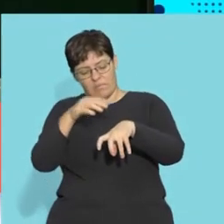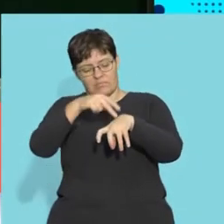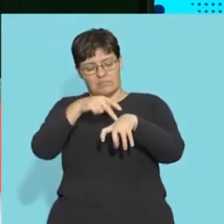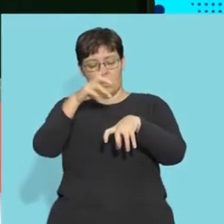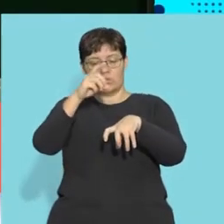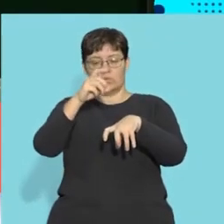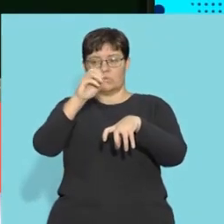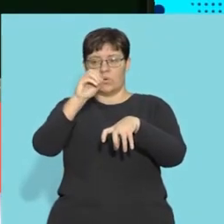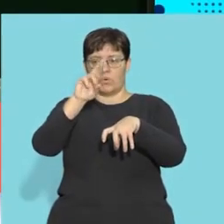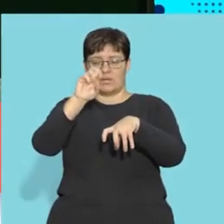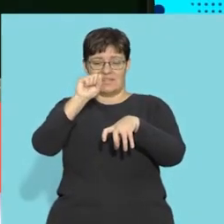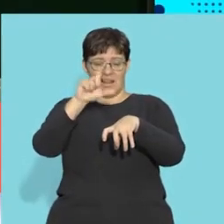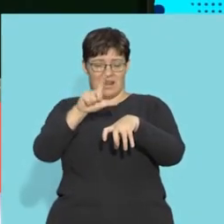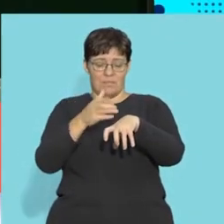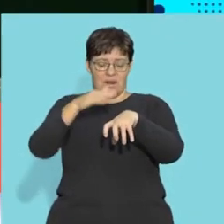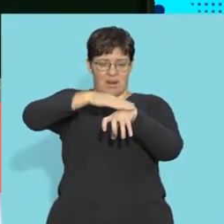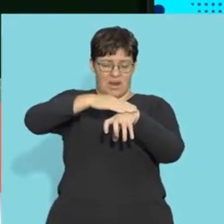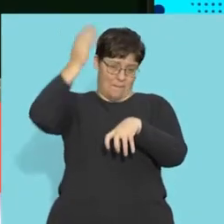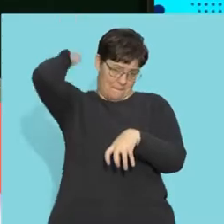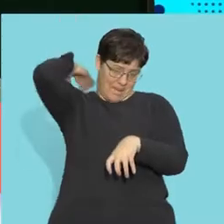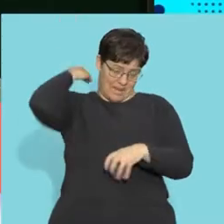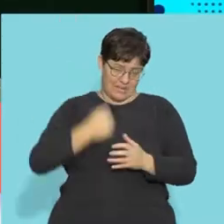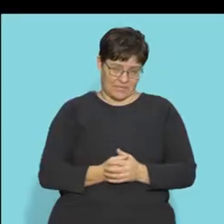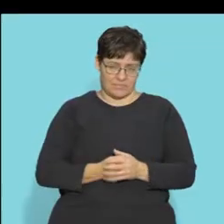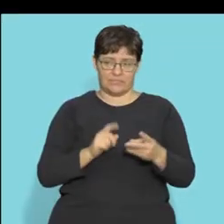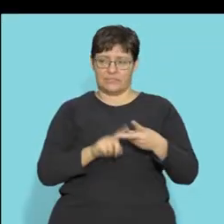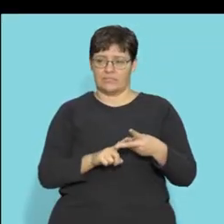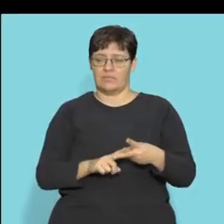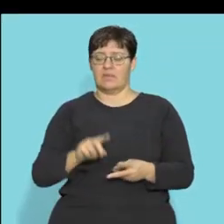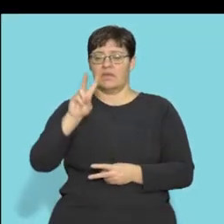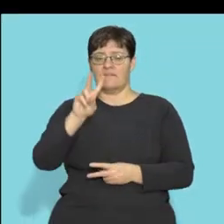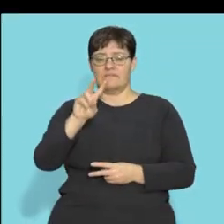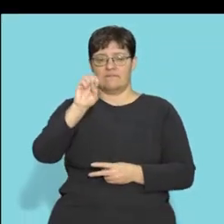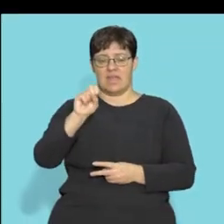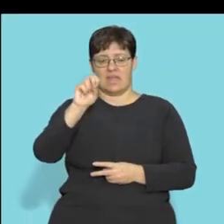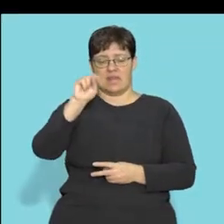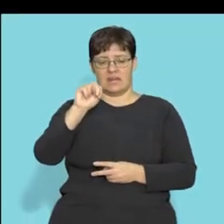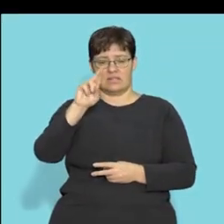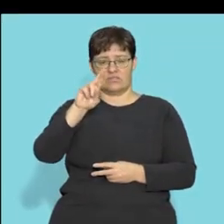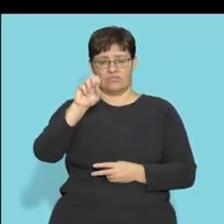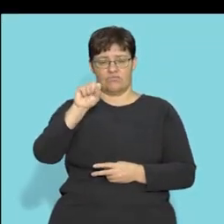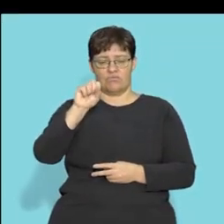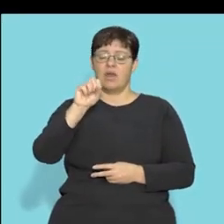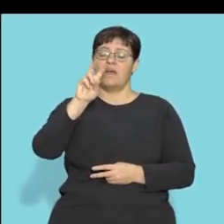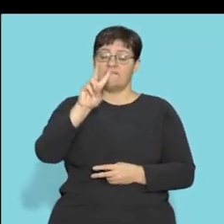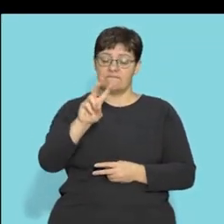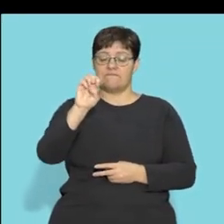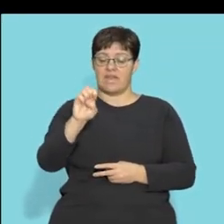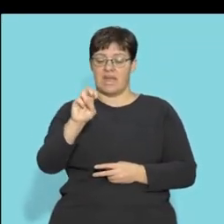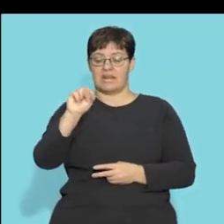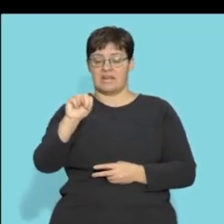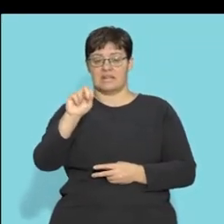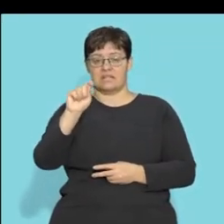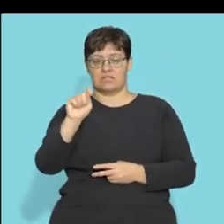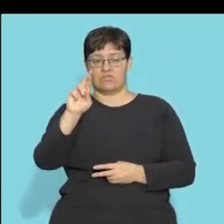will be the dorsal part. right. And then the ventral part will be the abdominal or